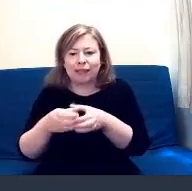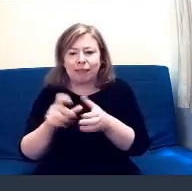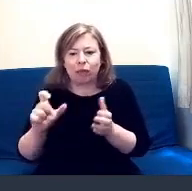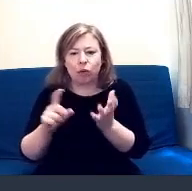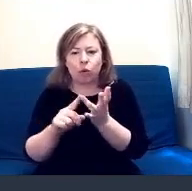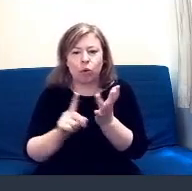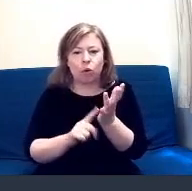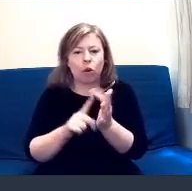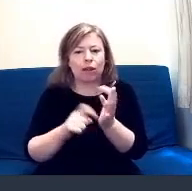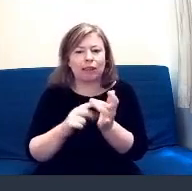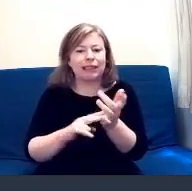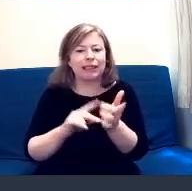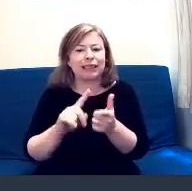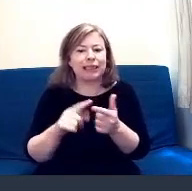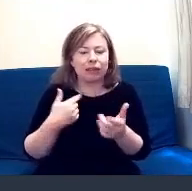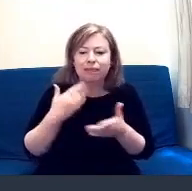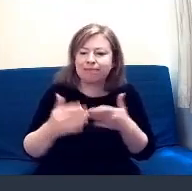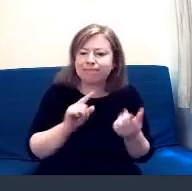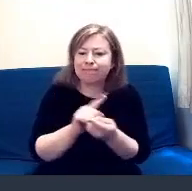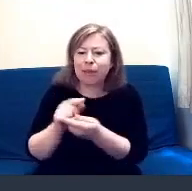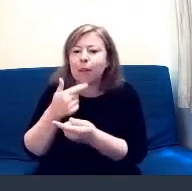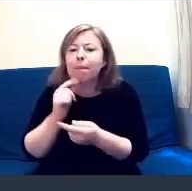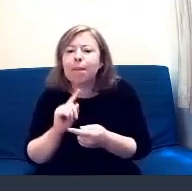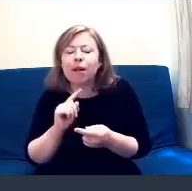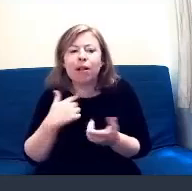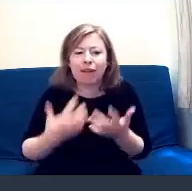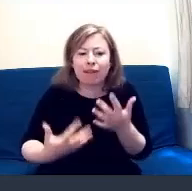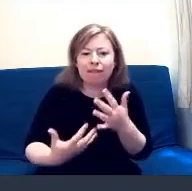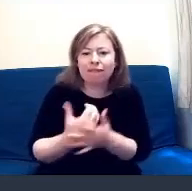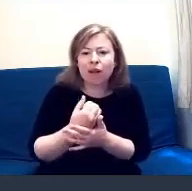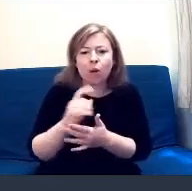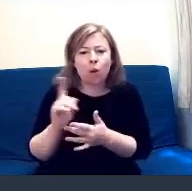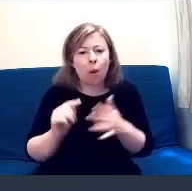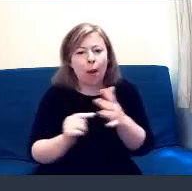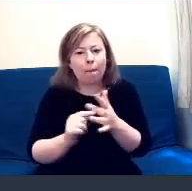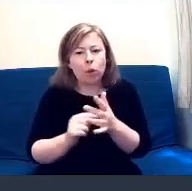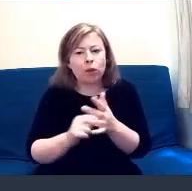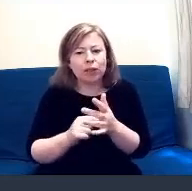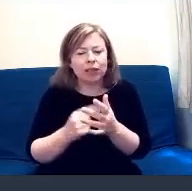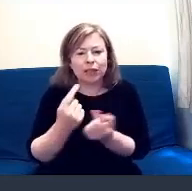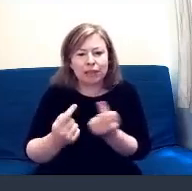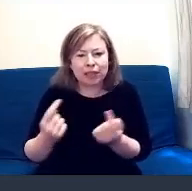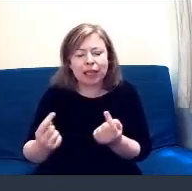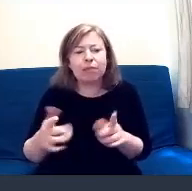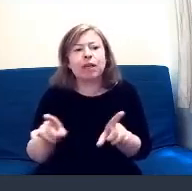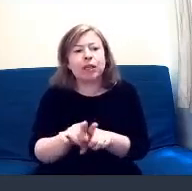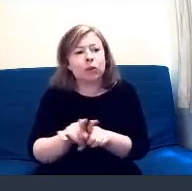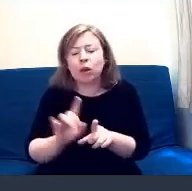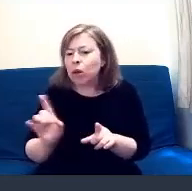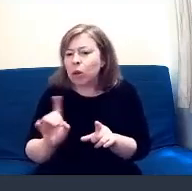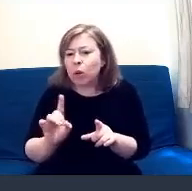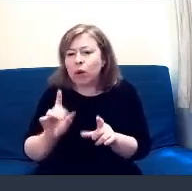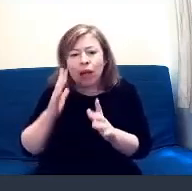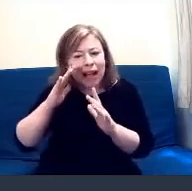that are relevant to them, but also learn about things about how to spot the signs of hate, crime, human trafficking, because